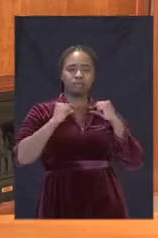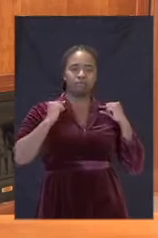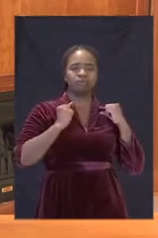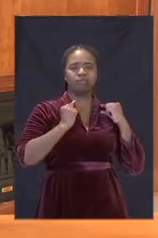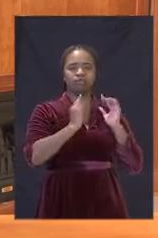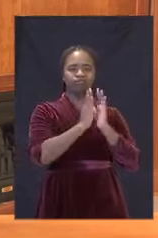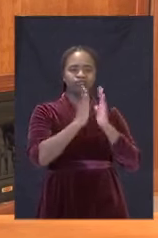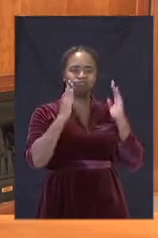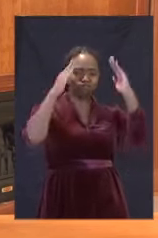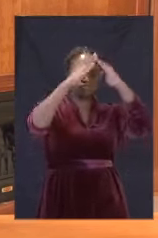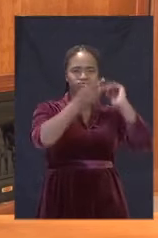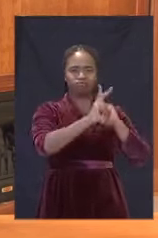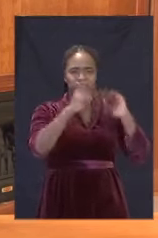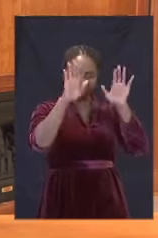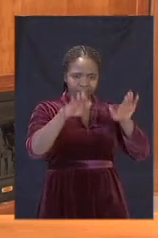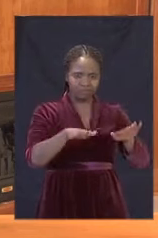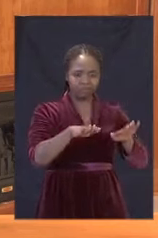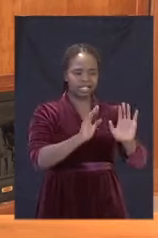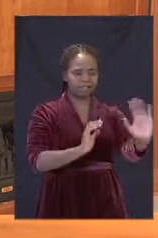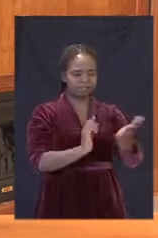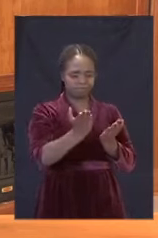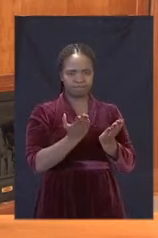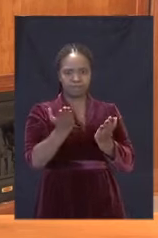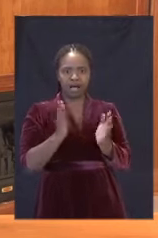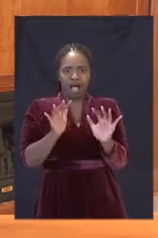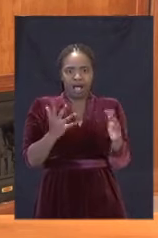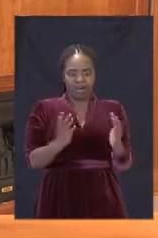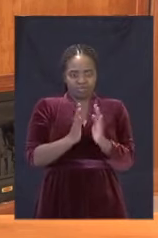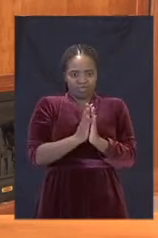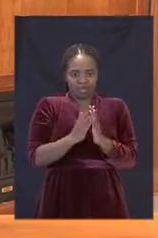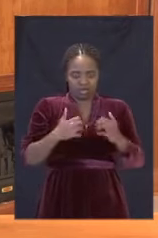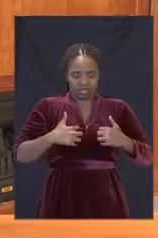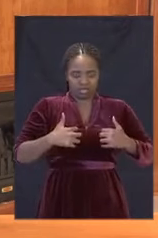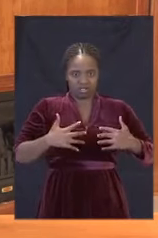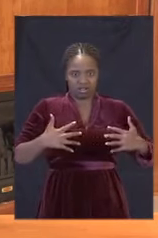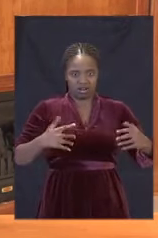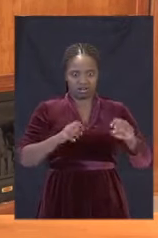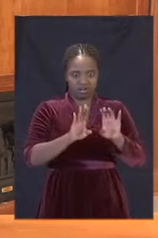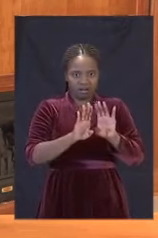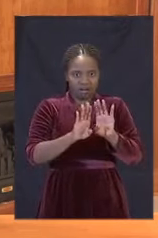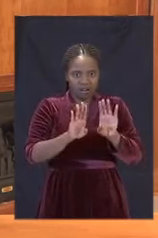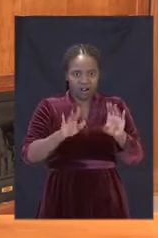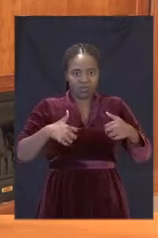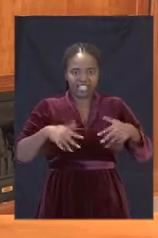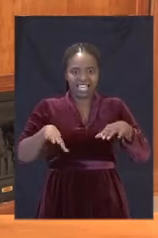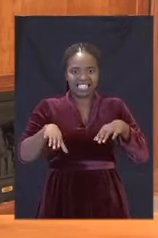made a number of proposals around a gradual resumption of some religious activities